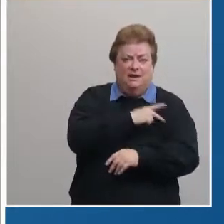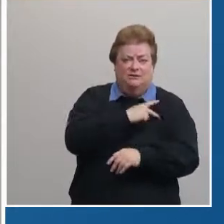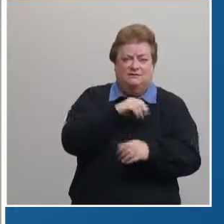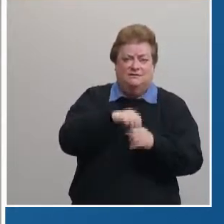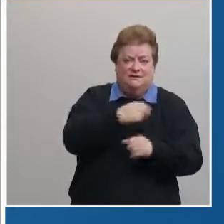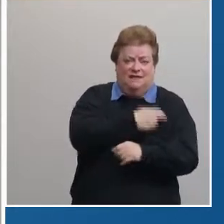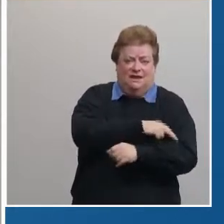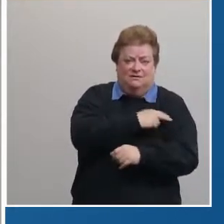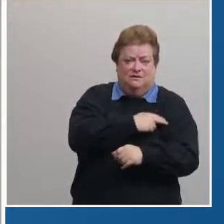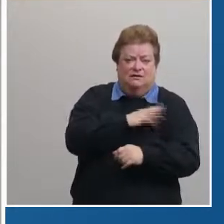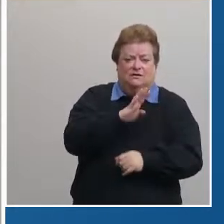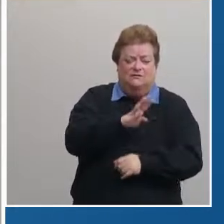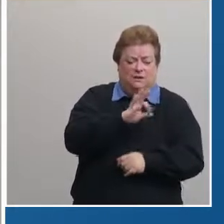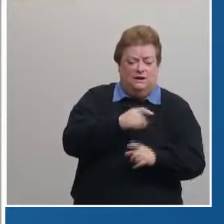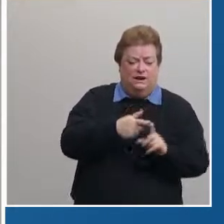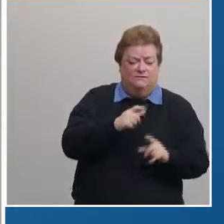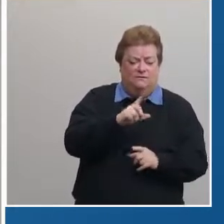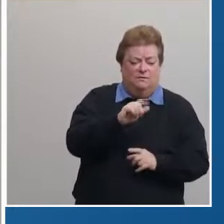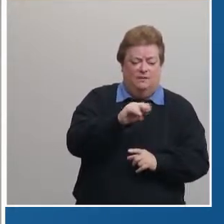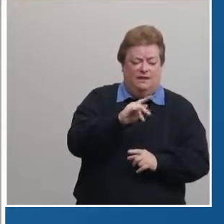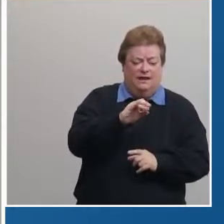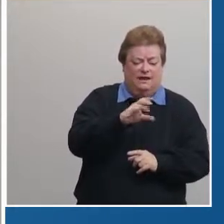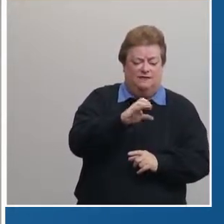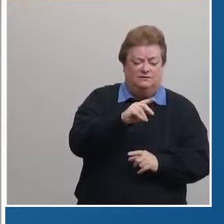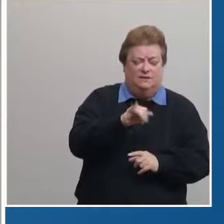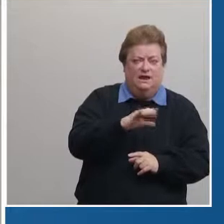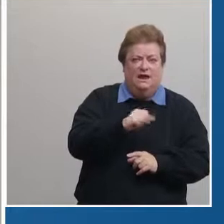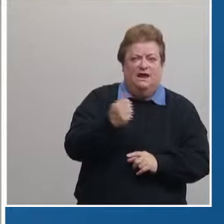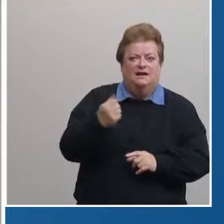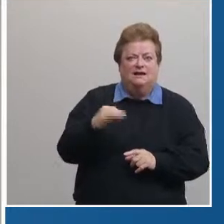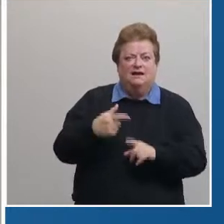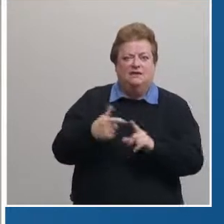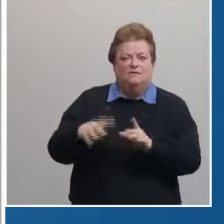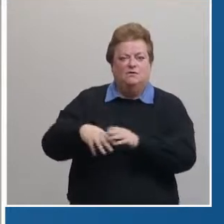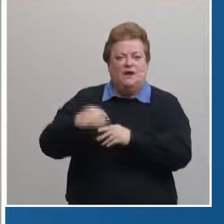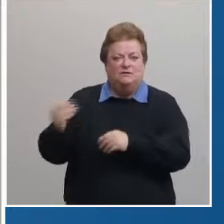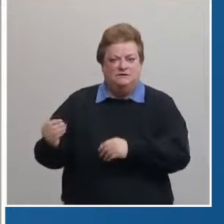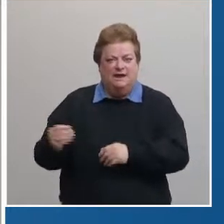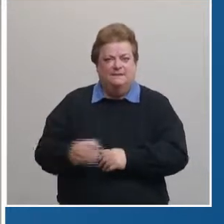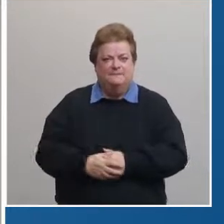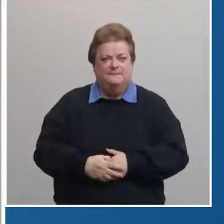with 49 of them from lancaster county and 19 from other communities